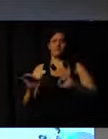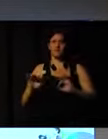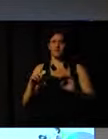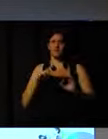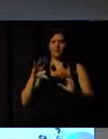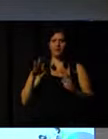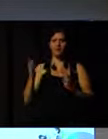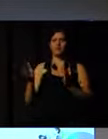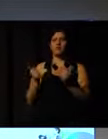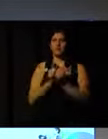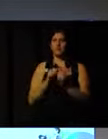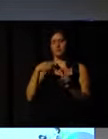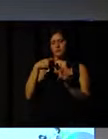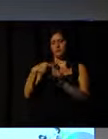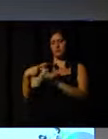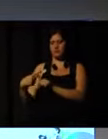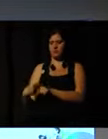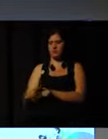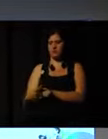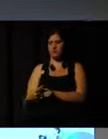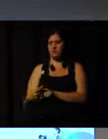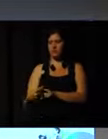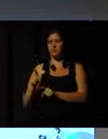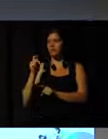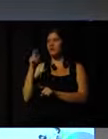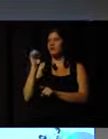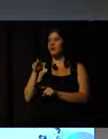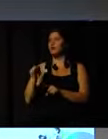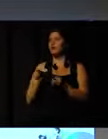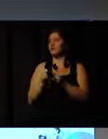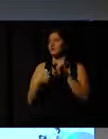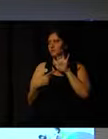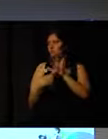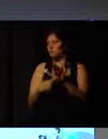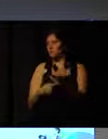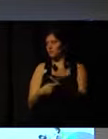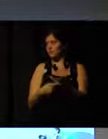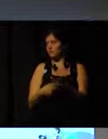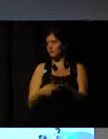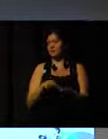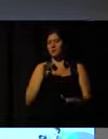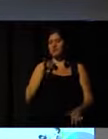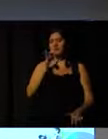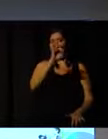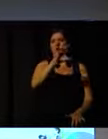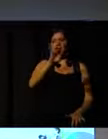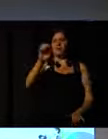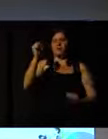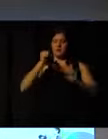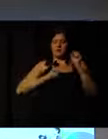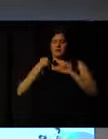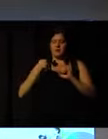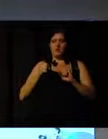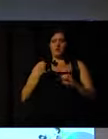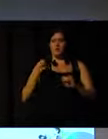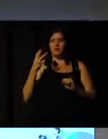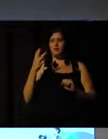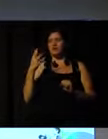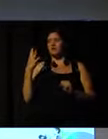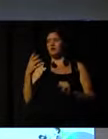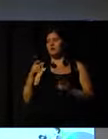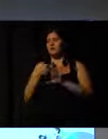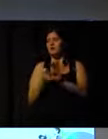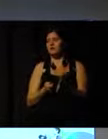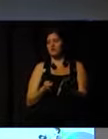projects come to some or to add, such as Karen presented, the idea that each company